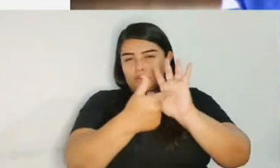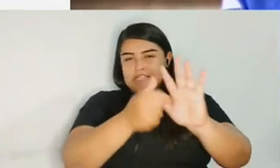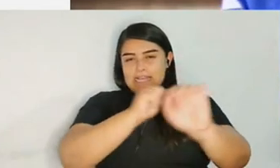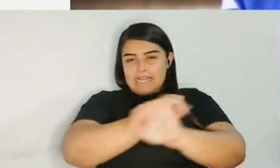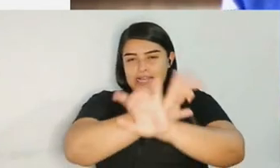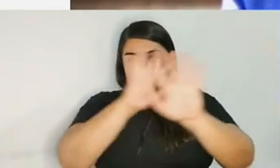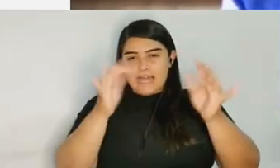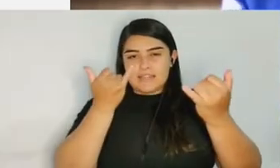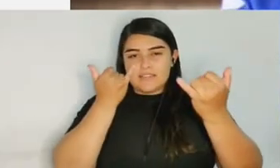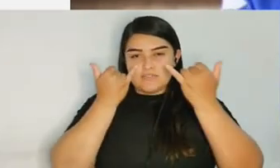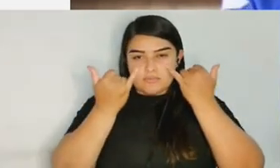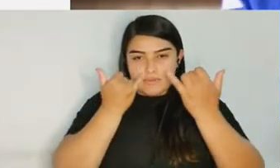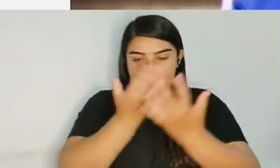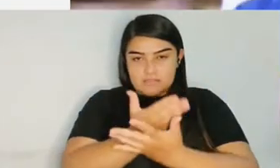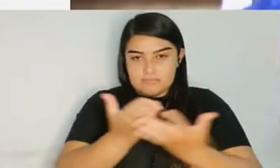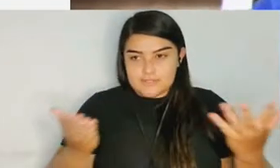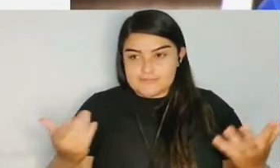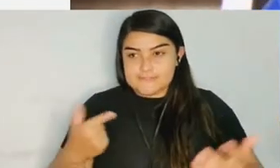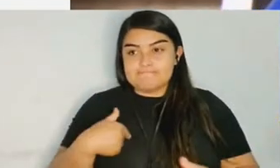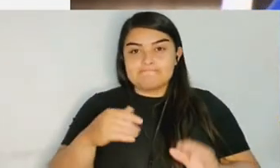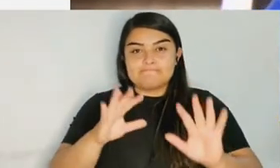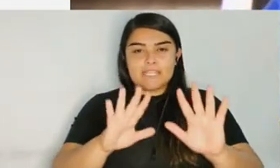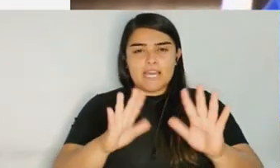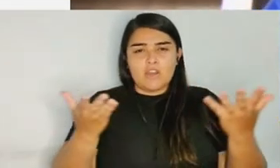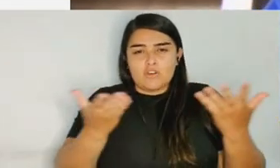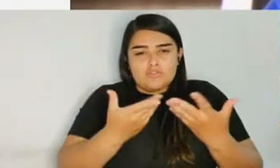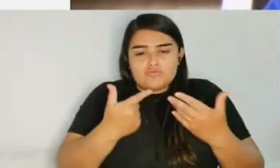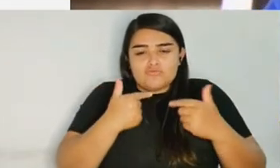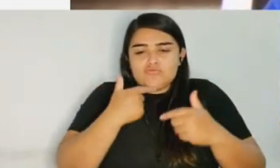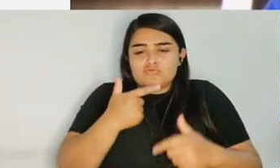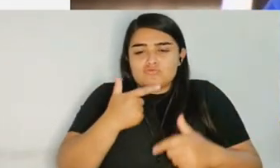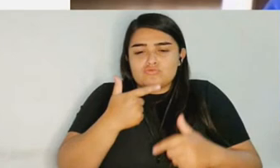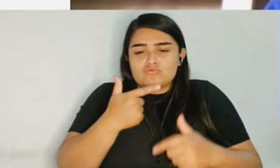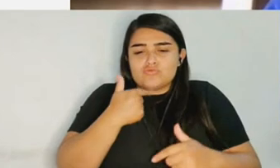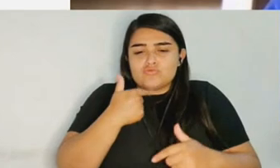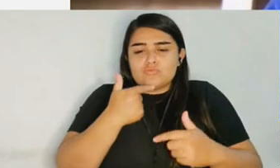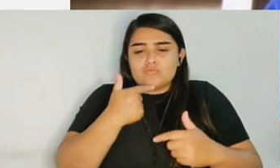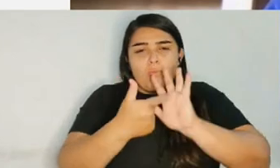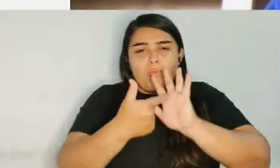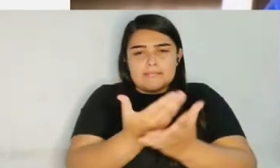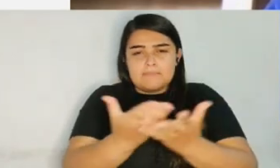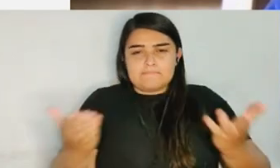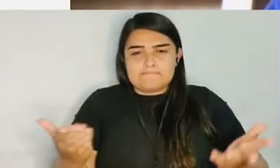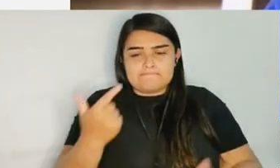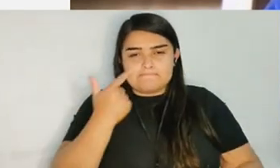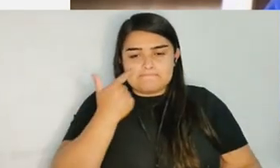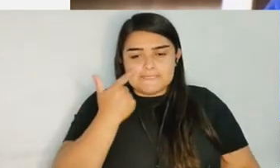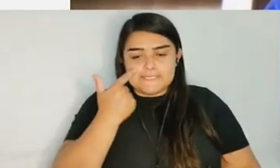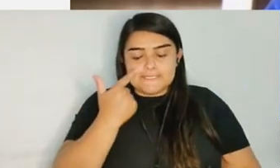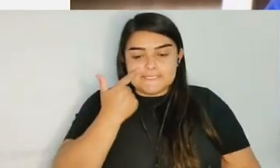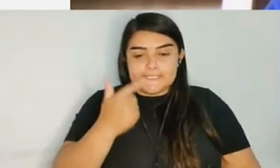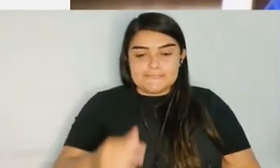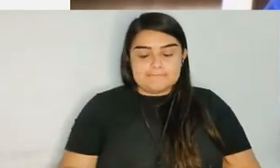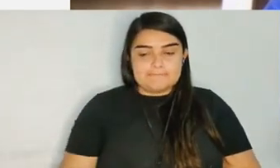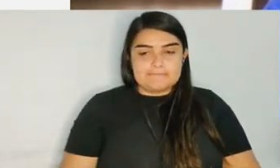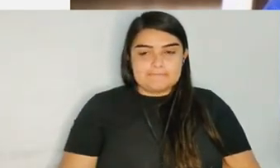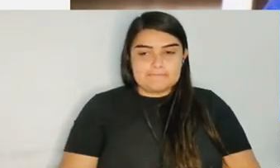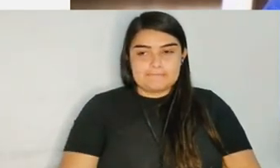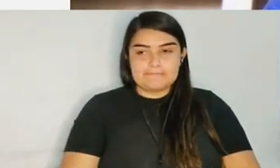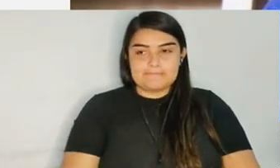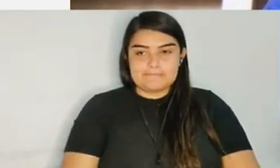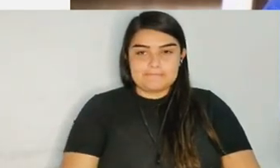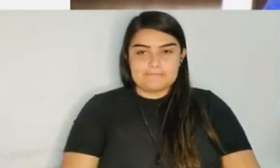of my document. But let me just try to see if I can bring up over